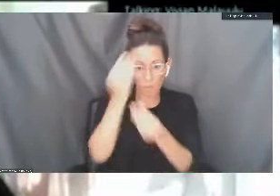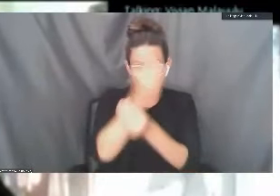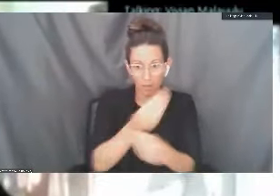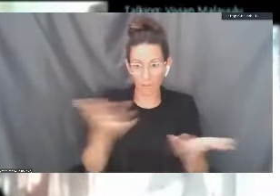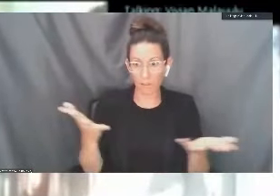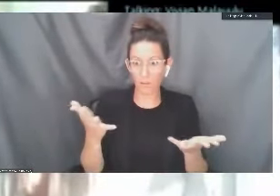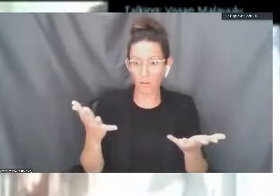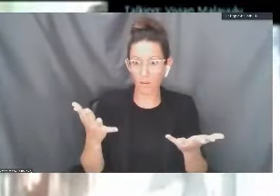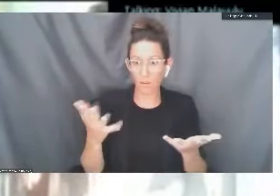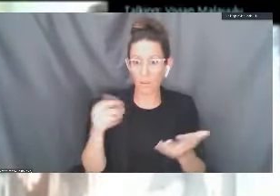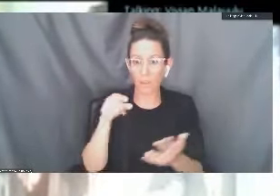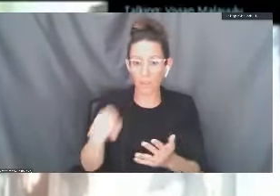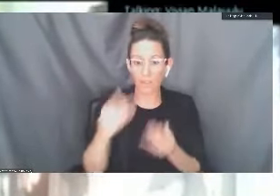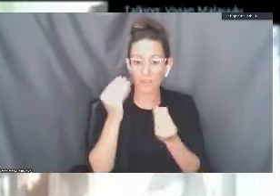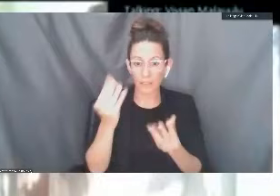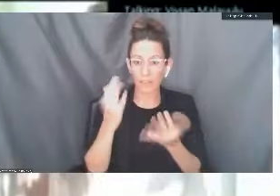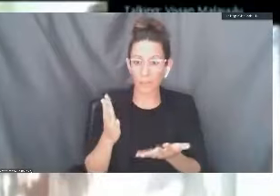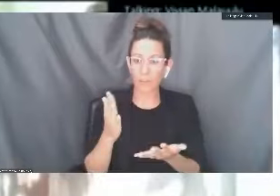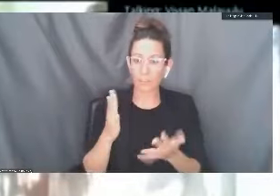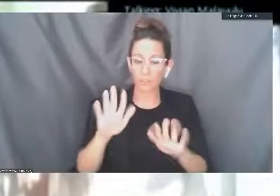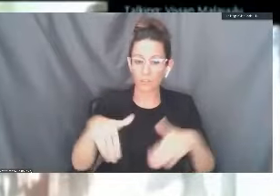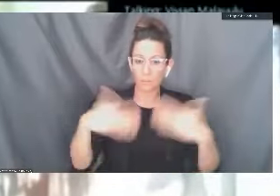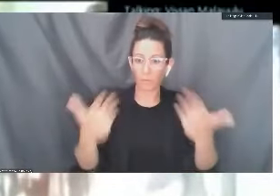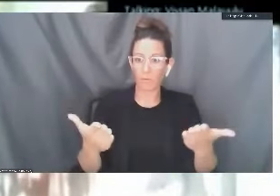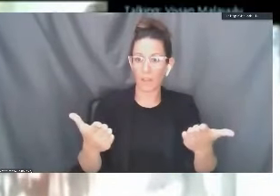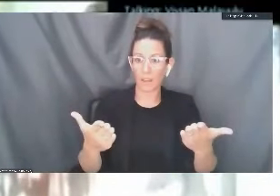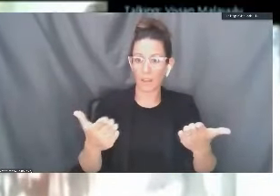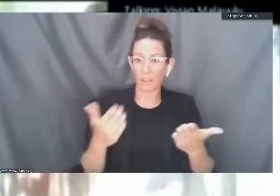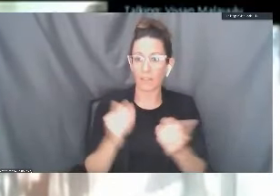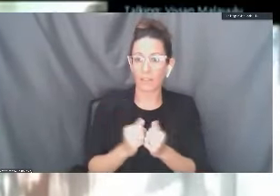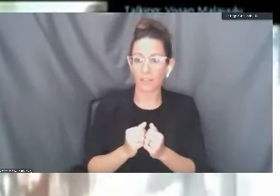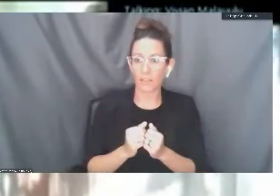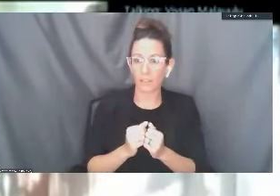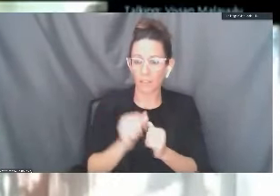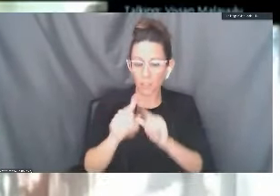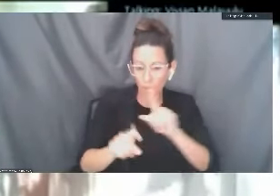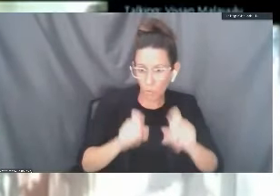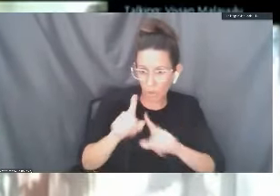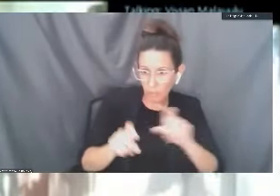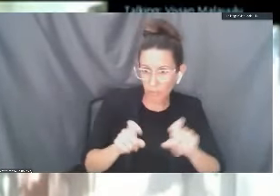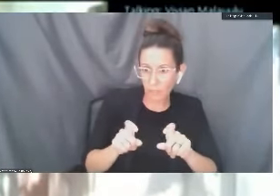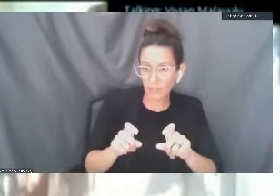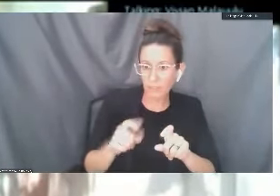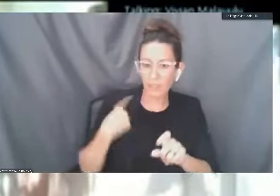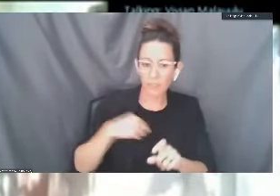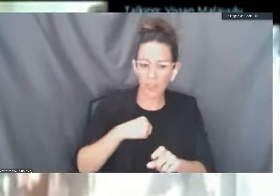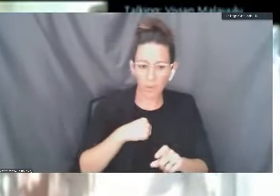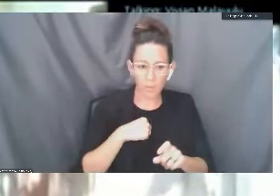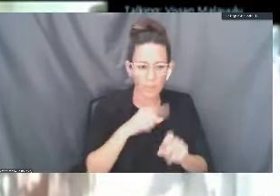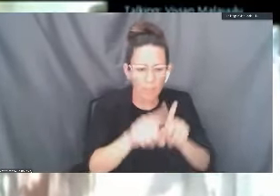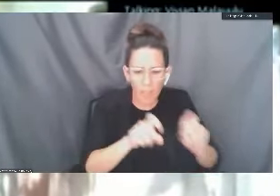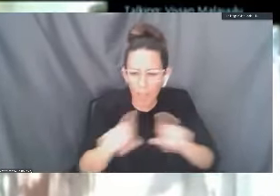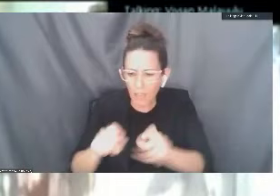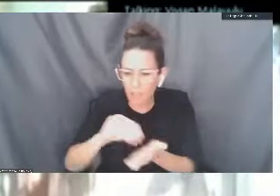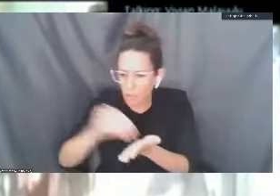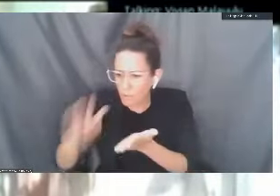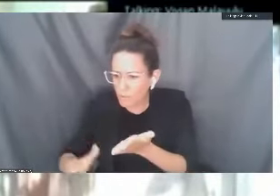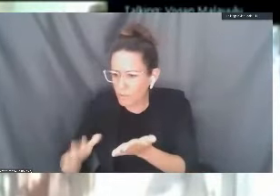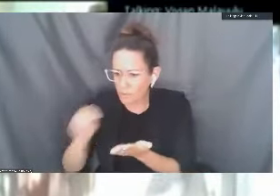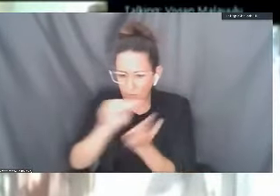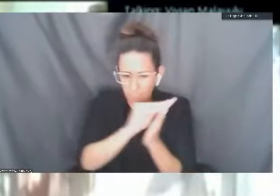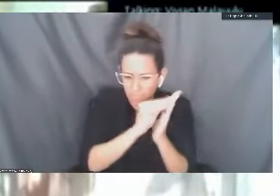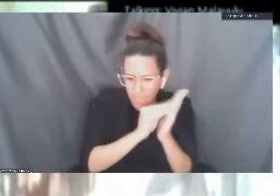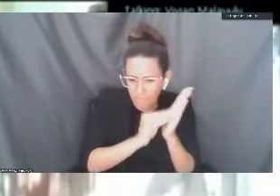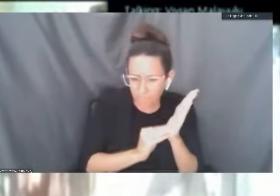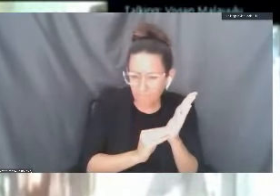information that's being provided here today are questions that we took from students in the community. And if you